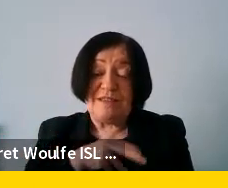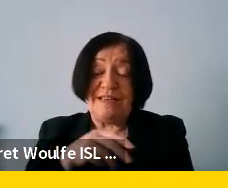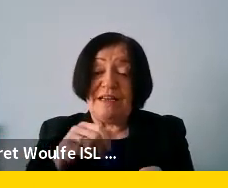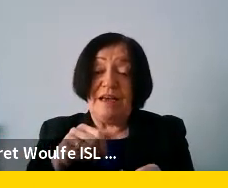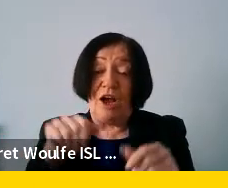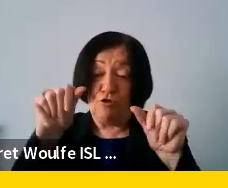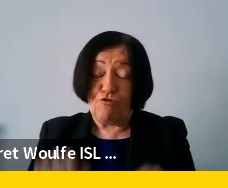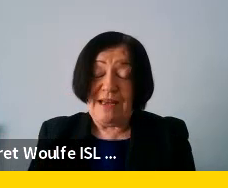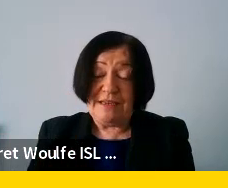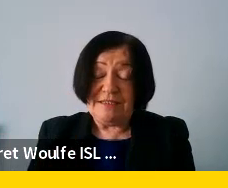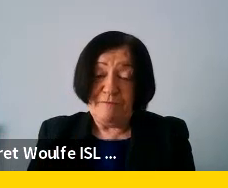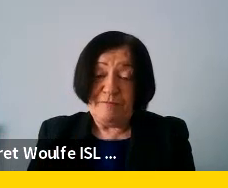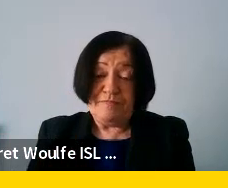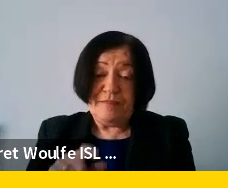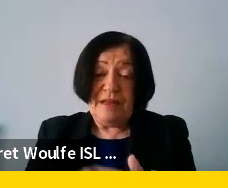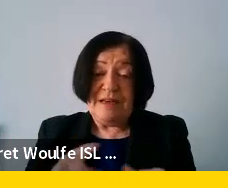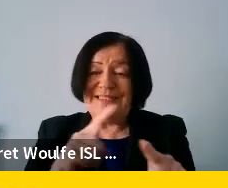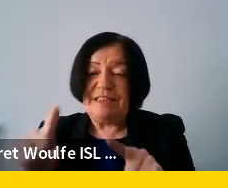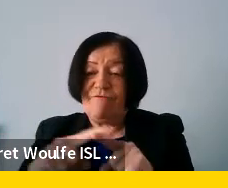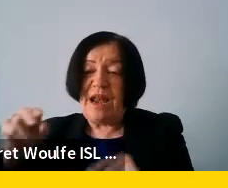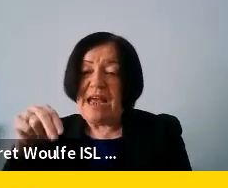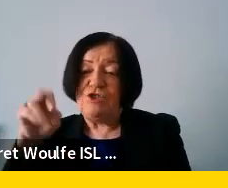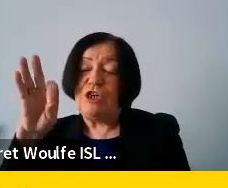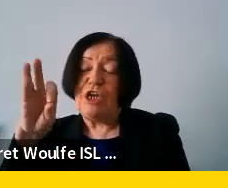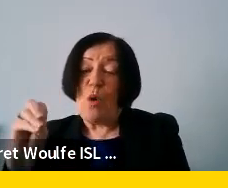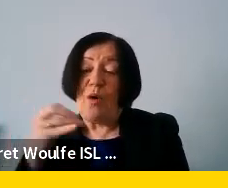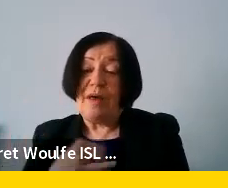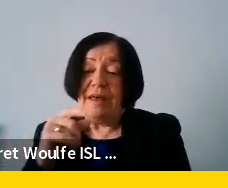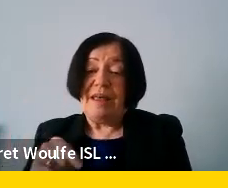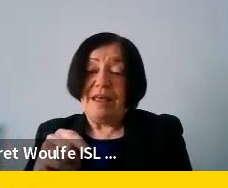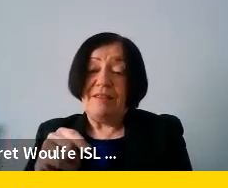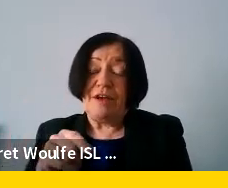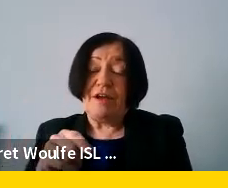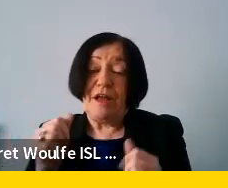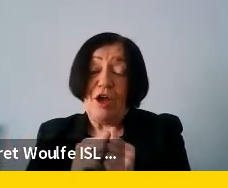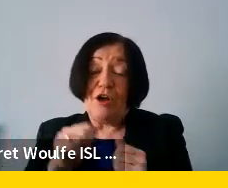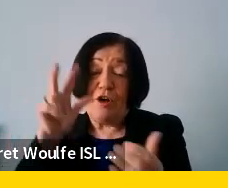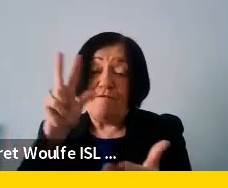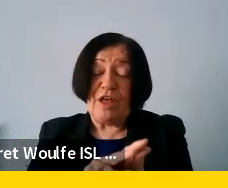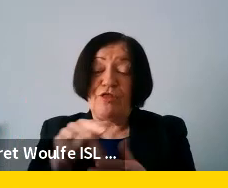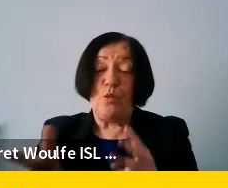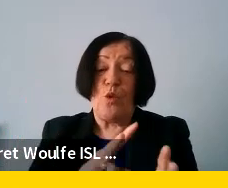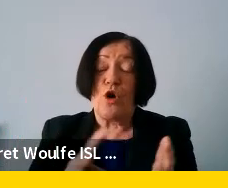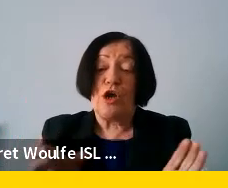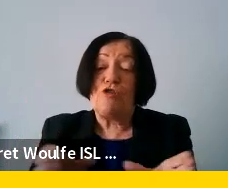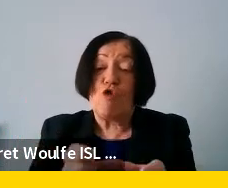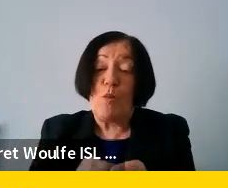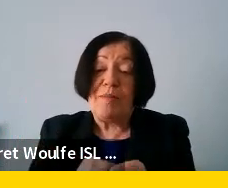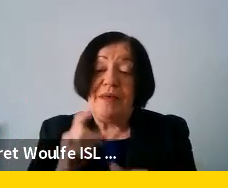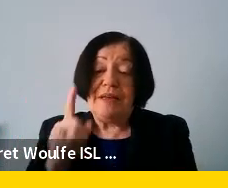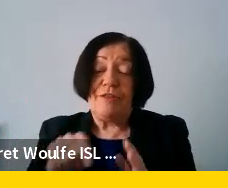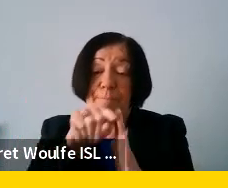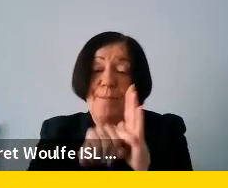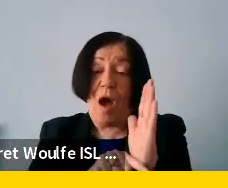from um the different ngos in the in the convention so the working group that did the